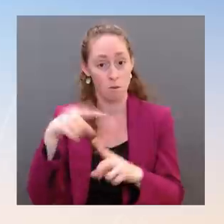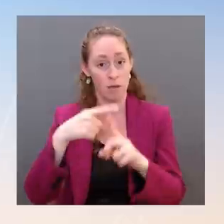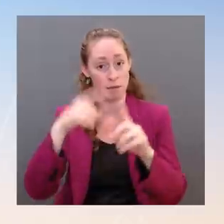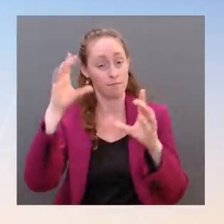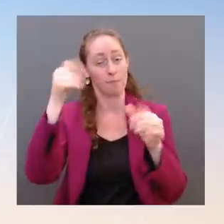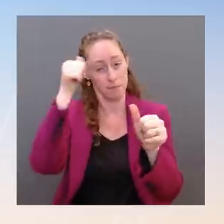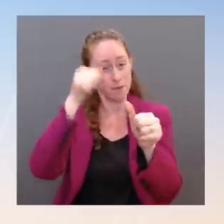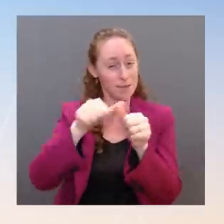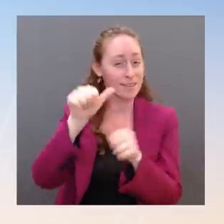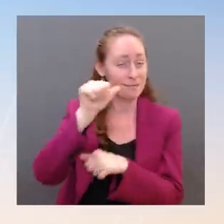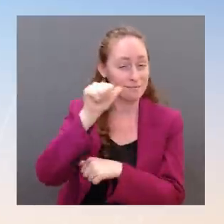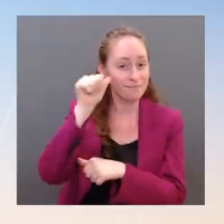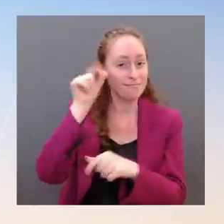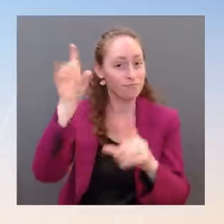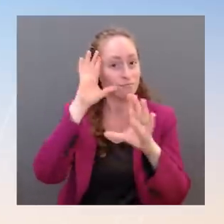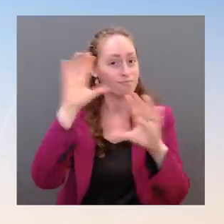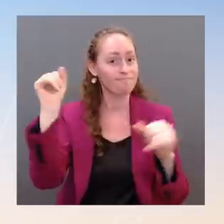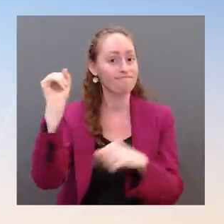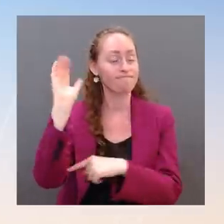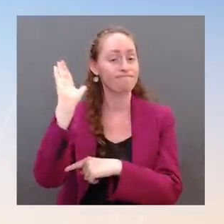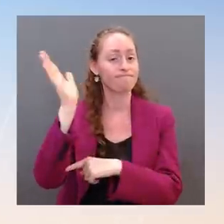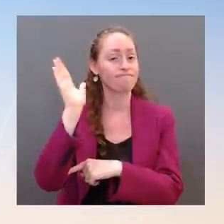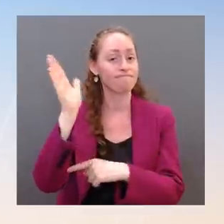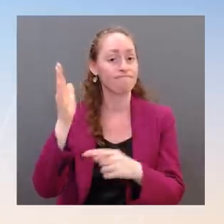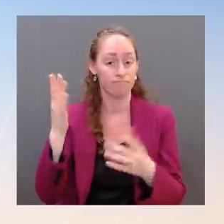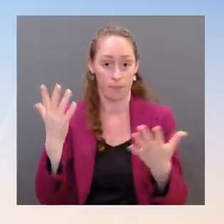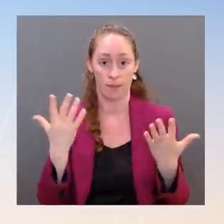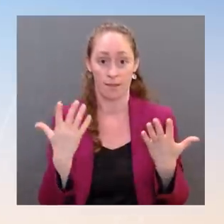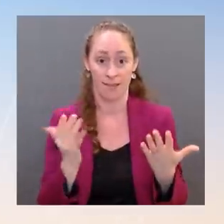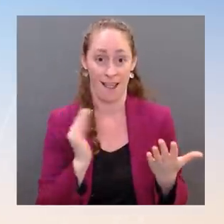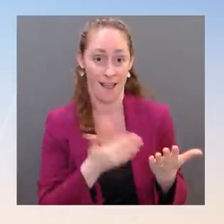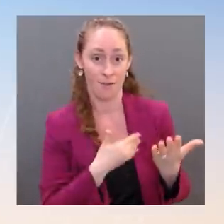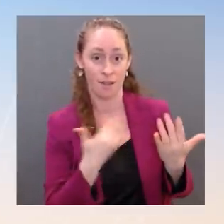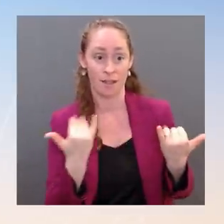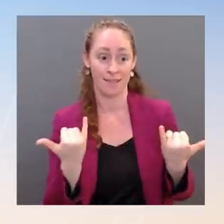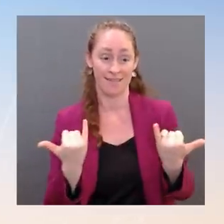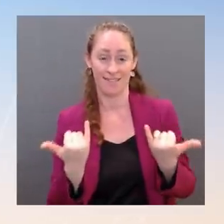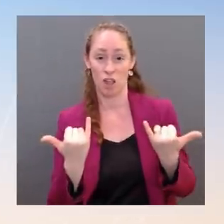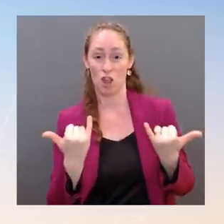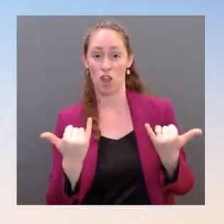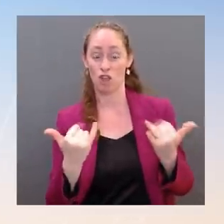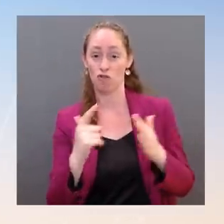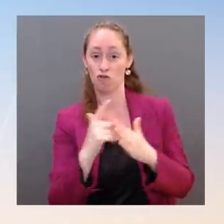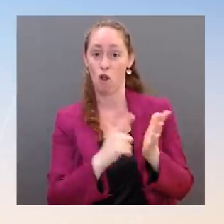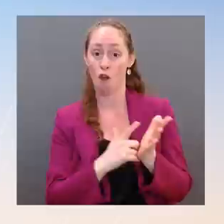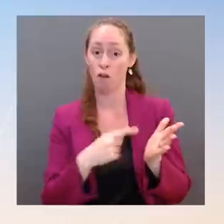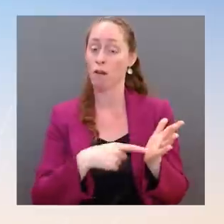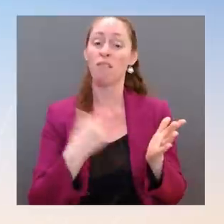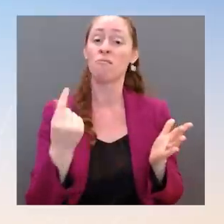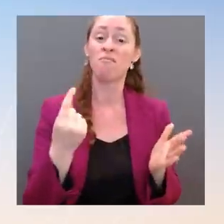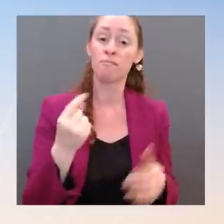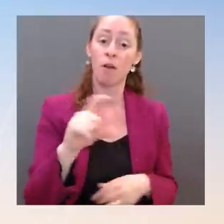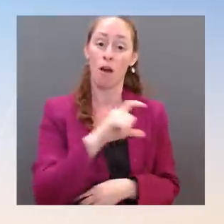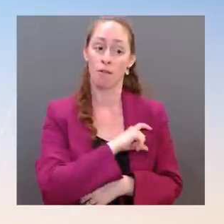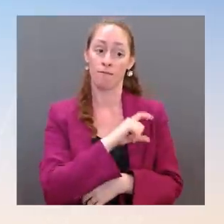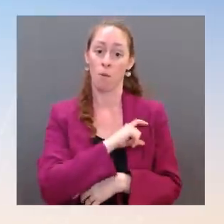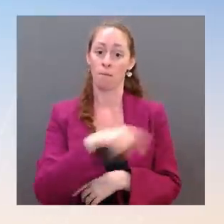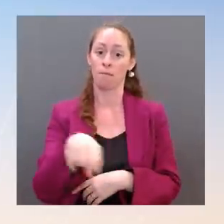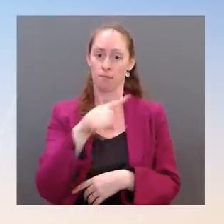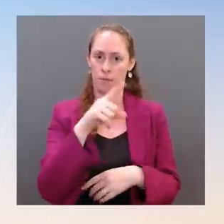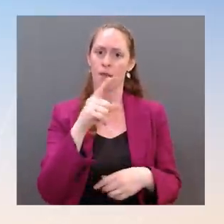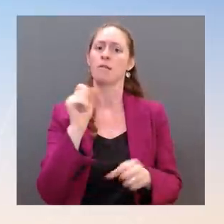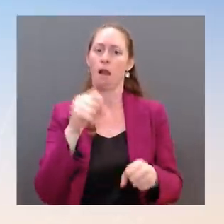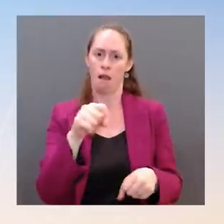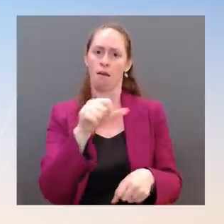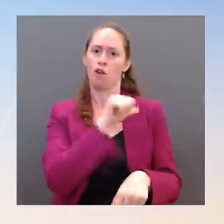existing laws on the on the books that provide law enforcement with authorities to investigate and prosecute domestic terrorism